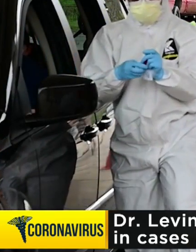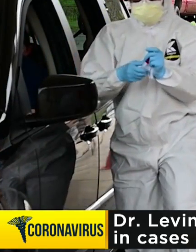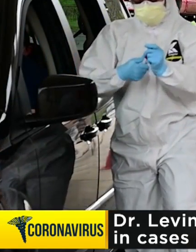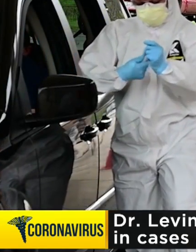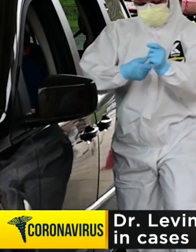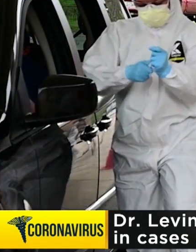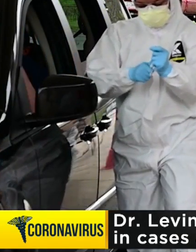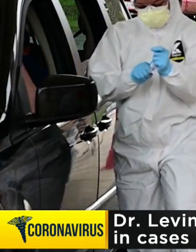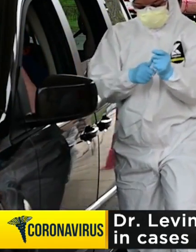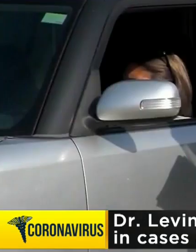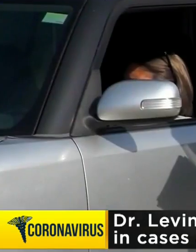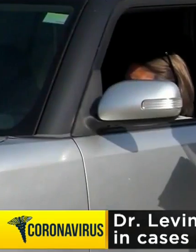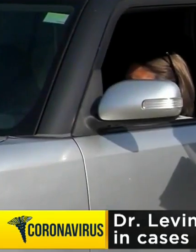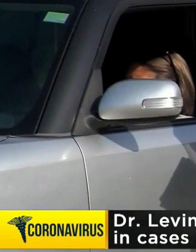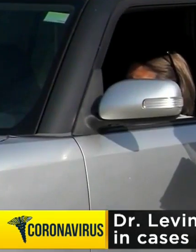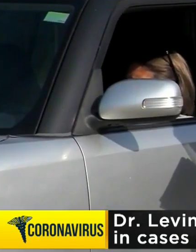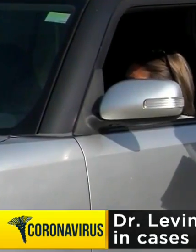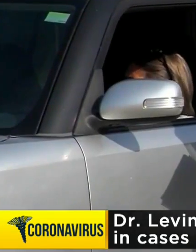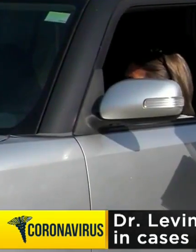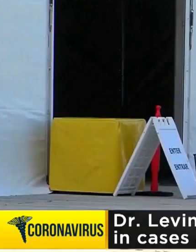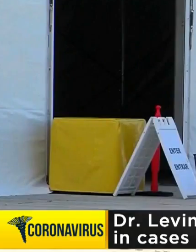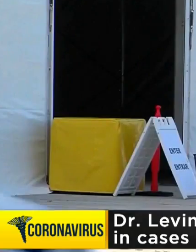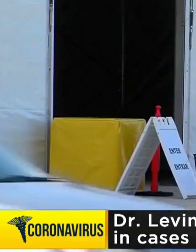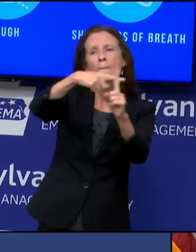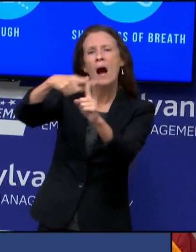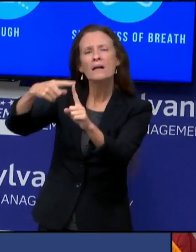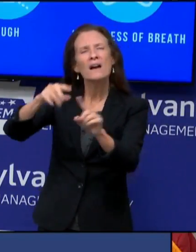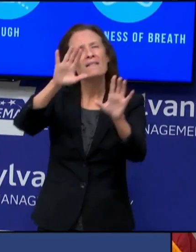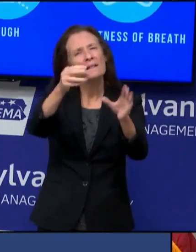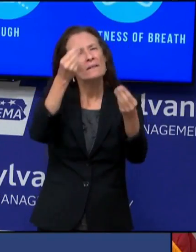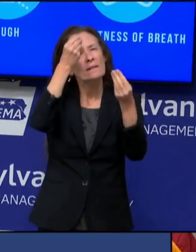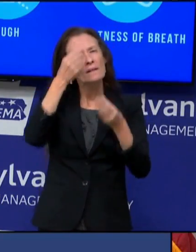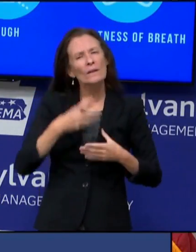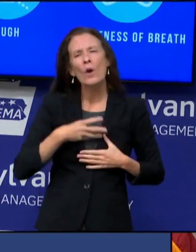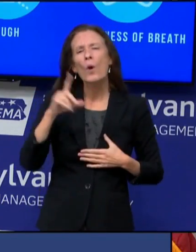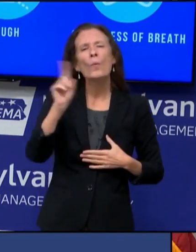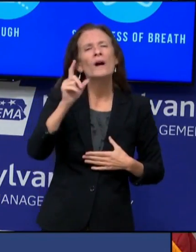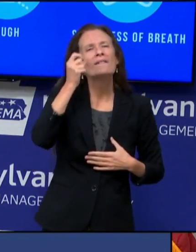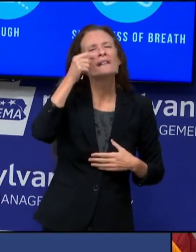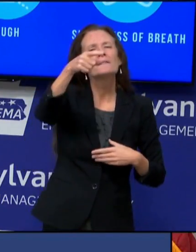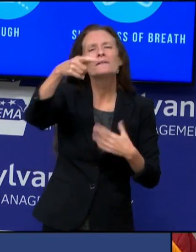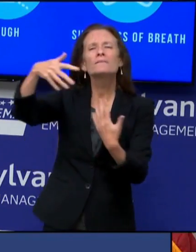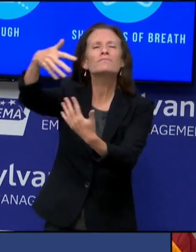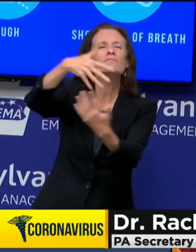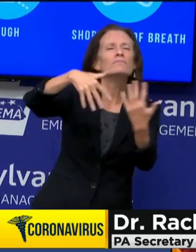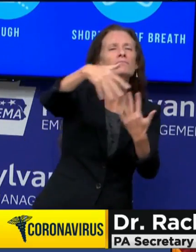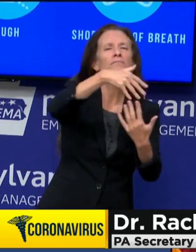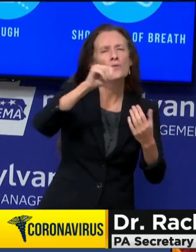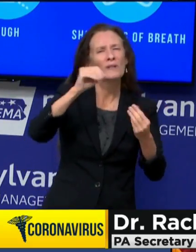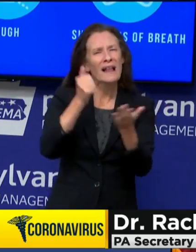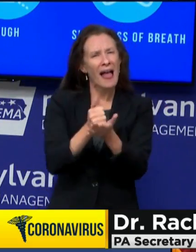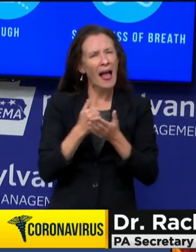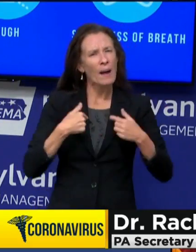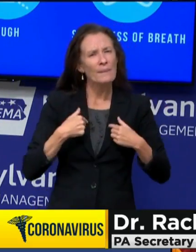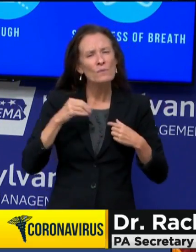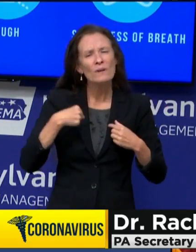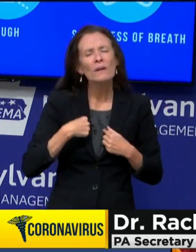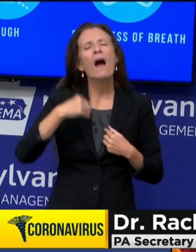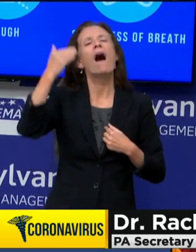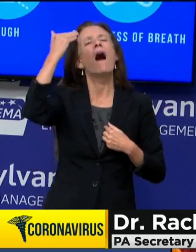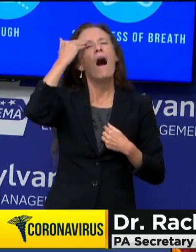in the two weeks before they began having symptoms. We cannot improve our public health response and protect